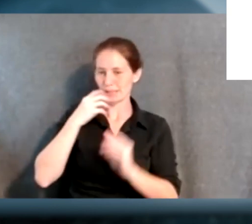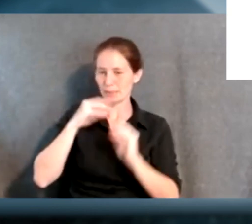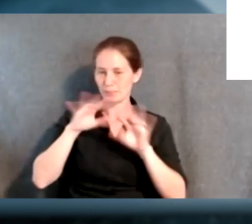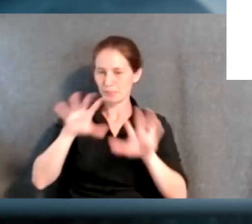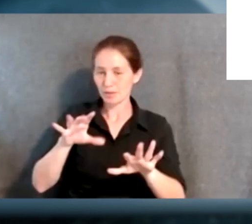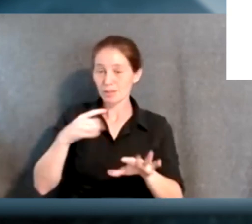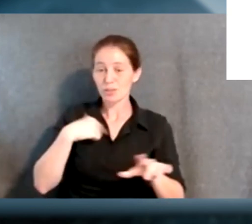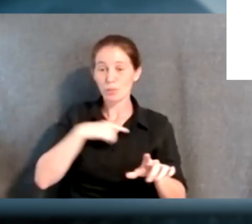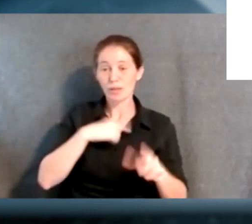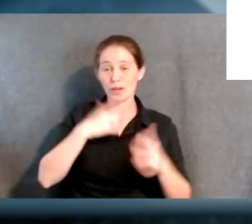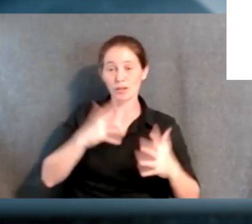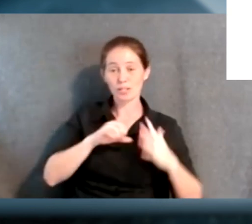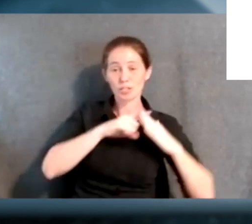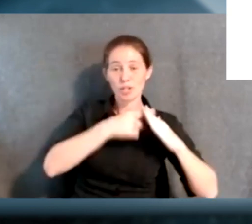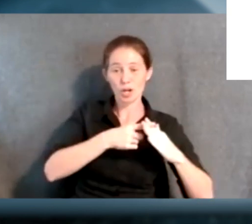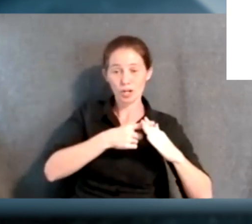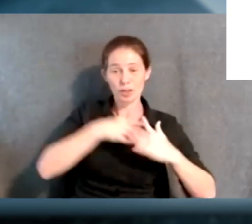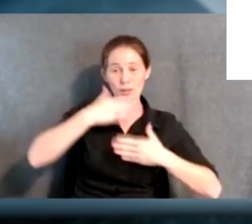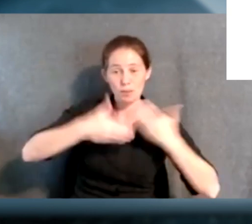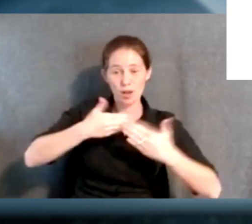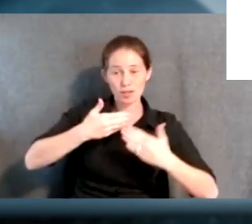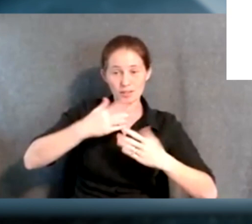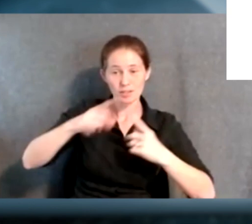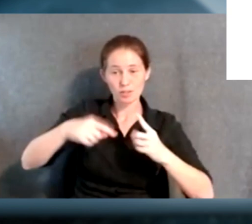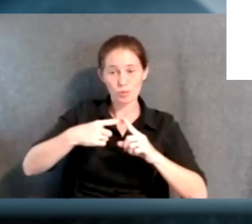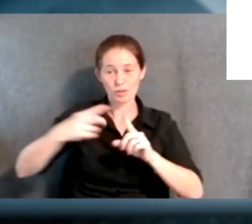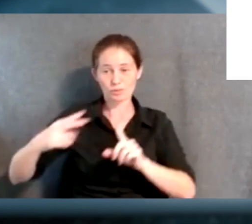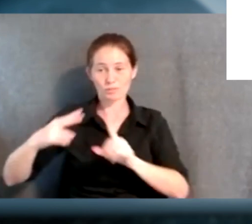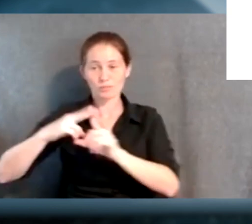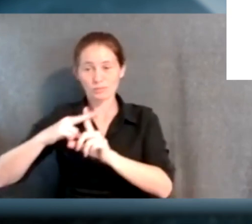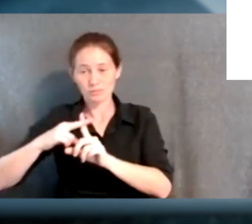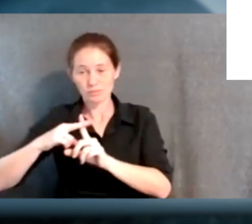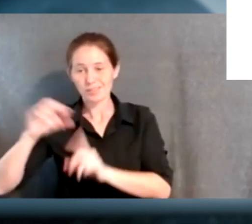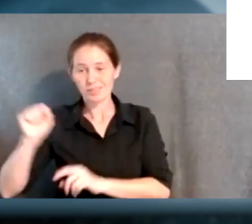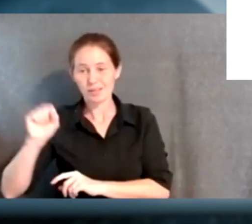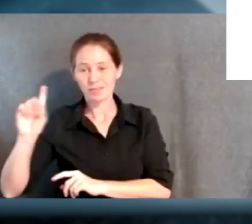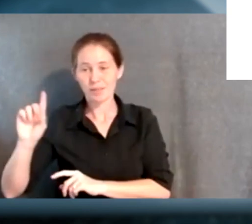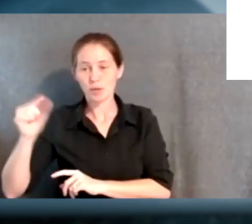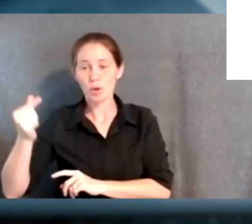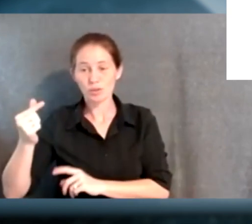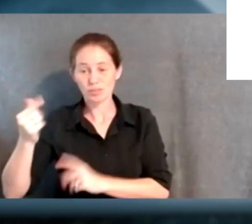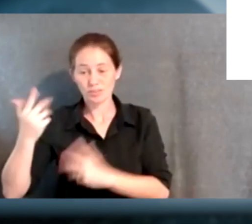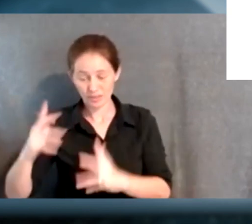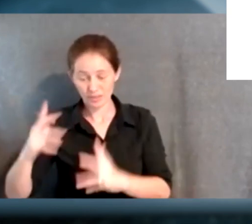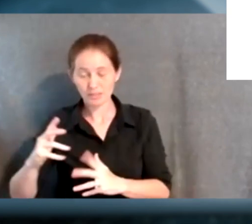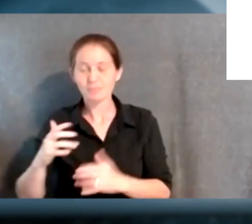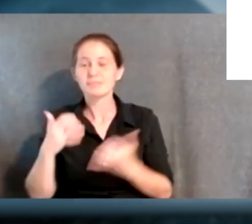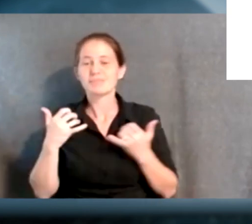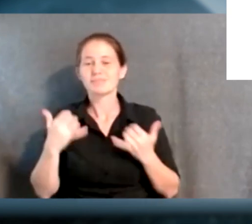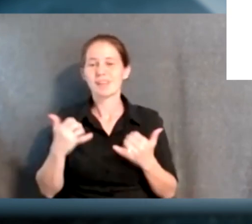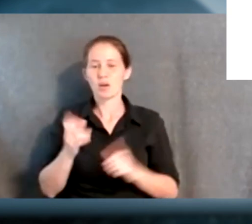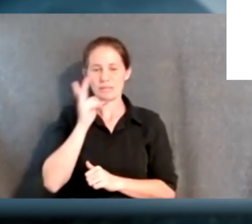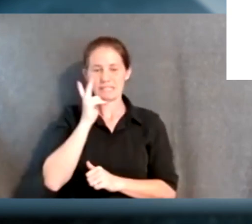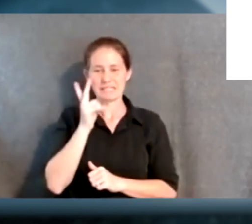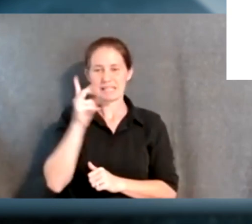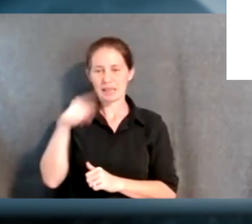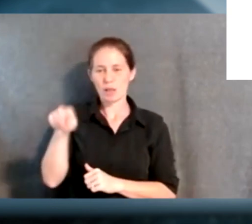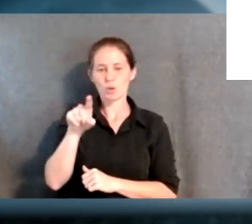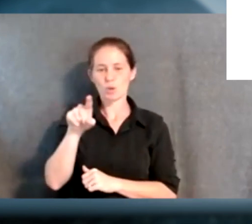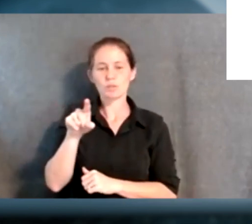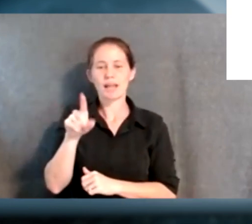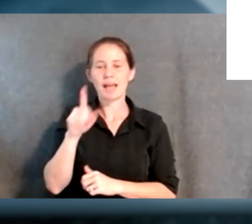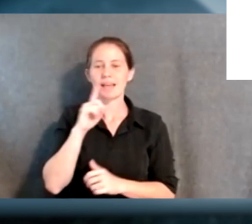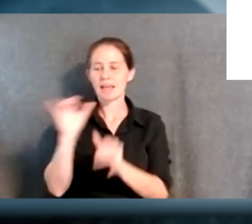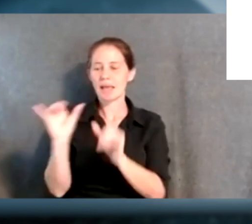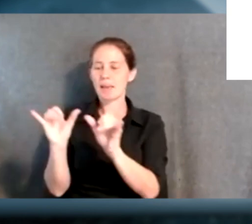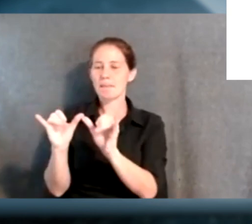already into our process when the sustainable development goals were really released. But we've now, we now see them as a